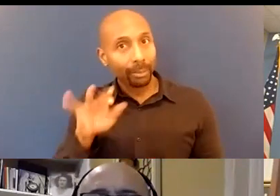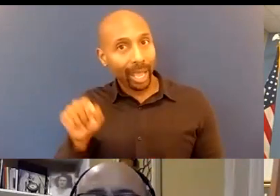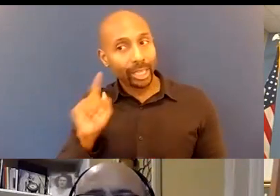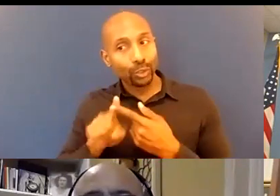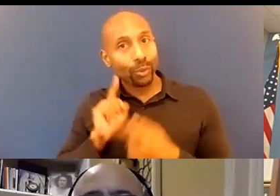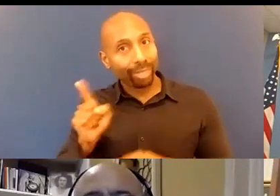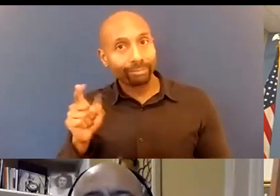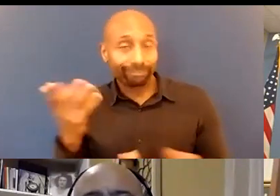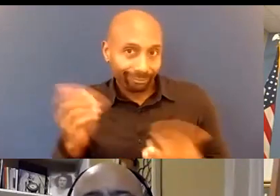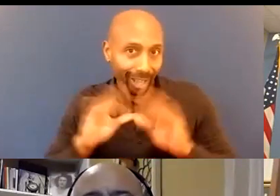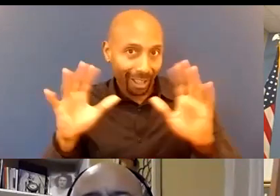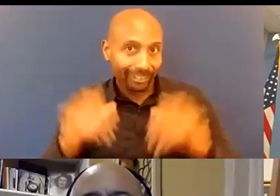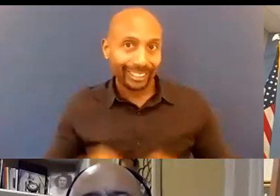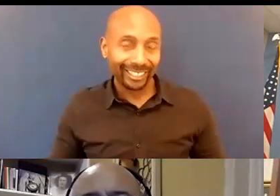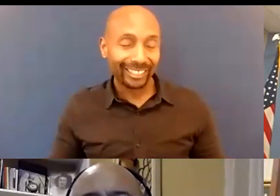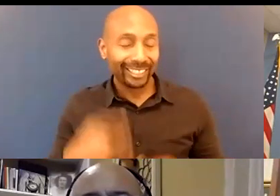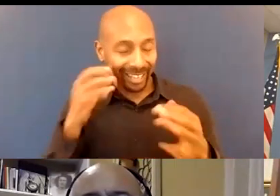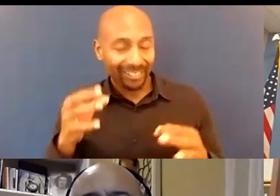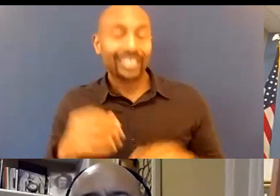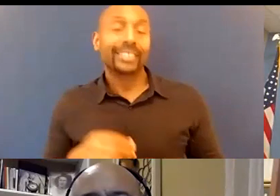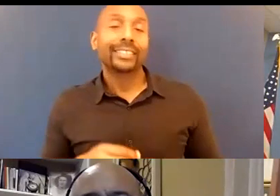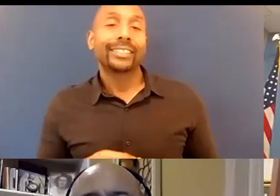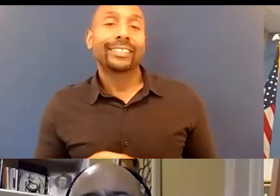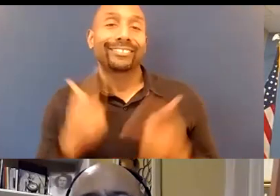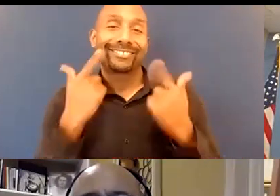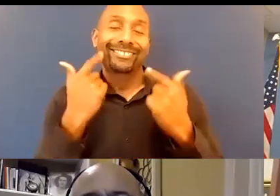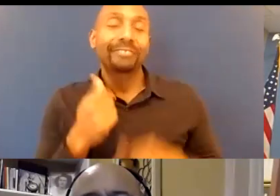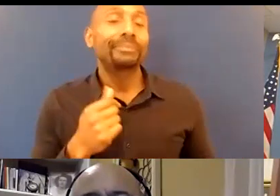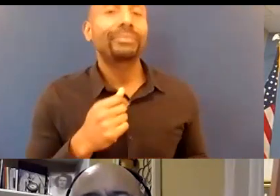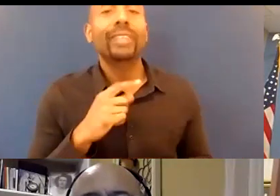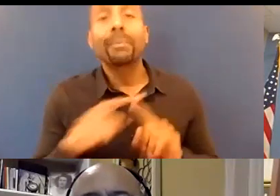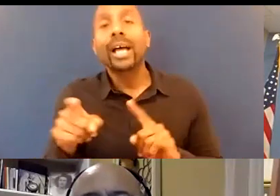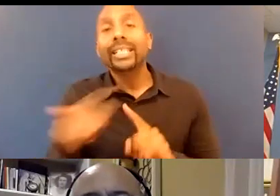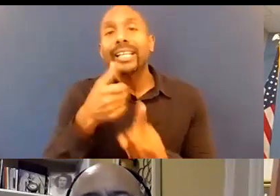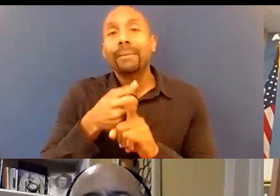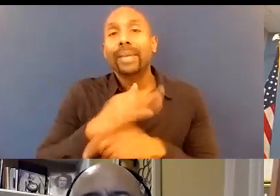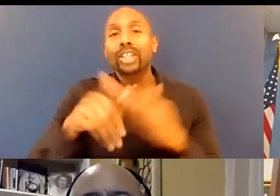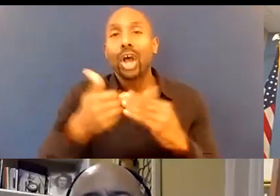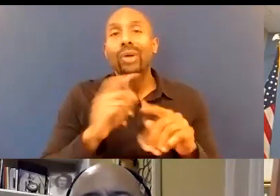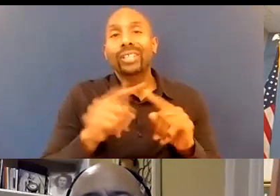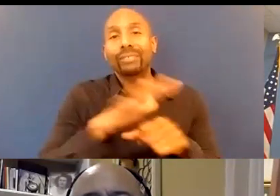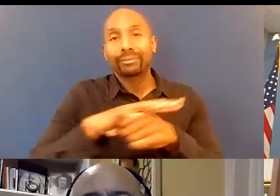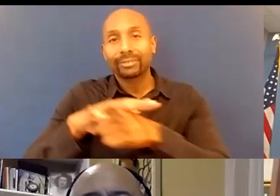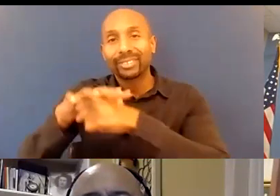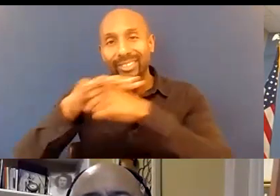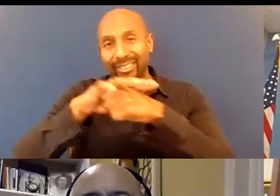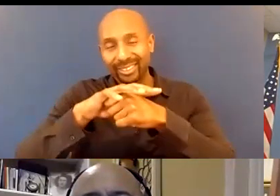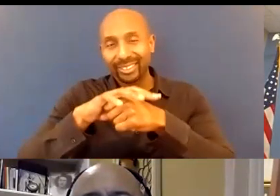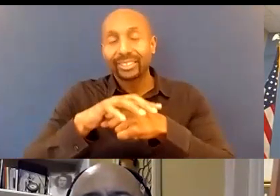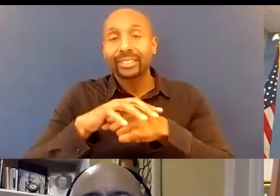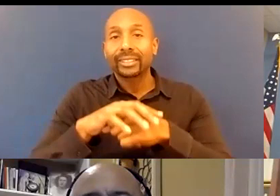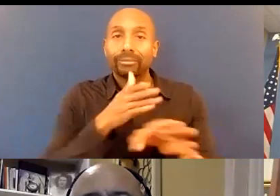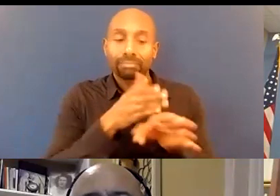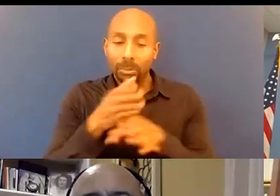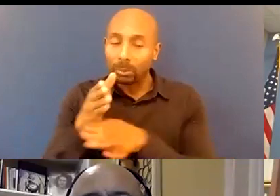a discussion and permeate all fields we really have to discuss what is the difference between being biased and